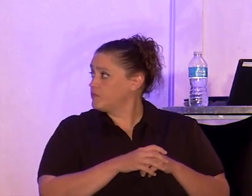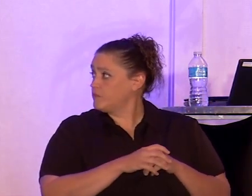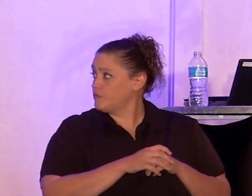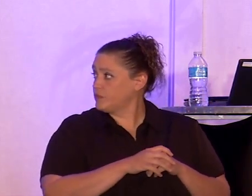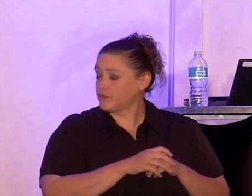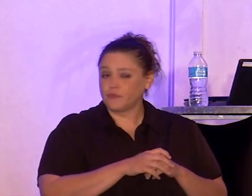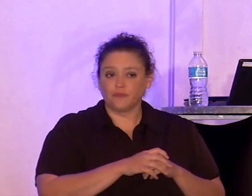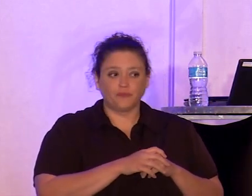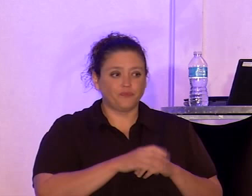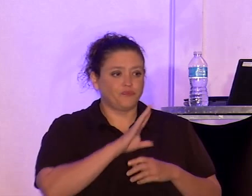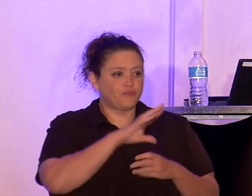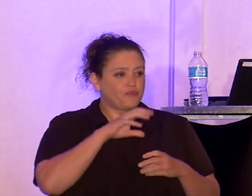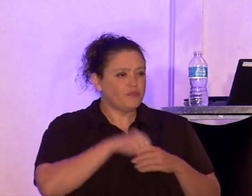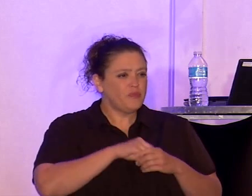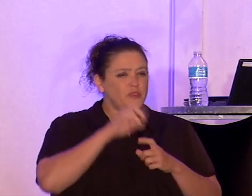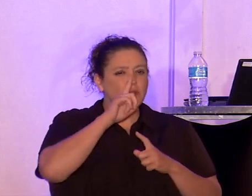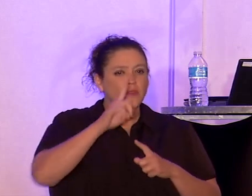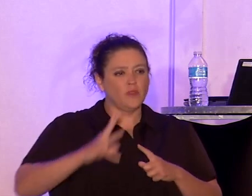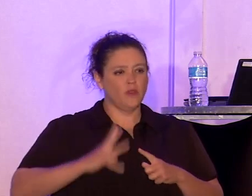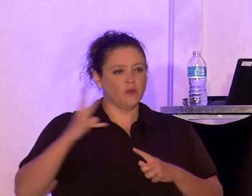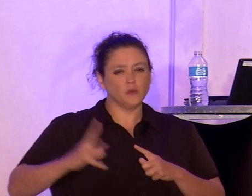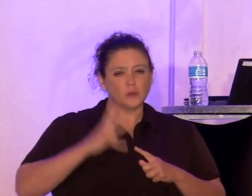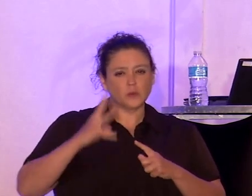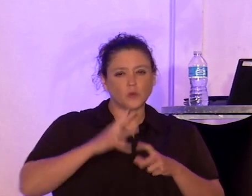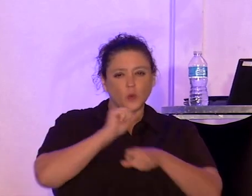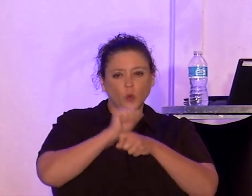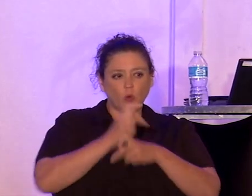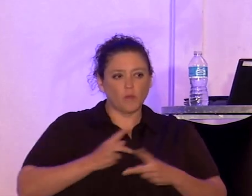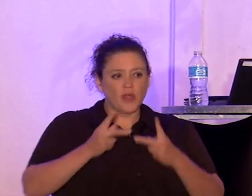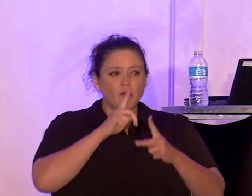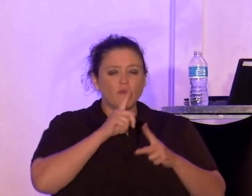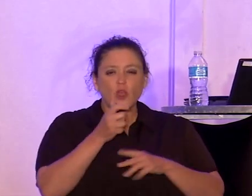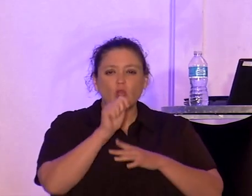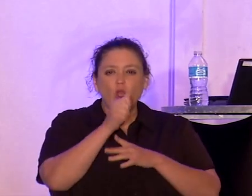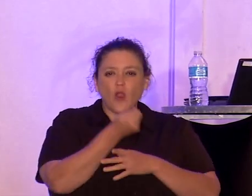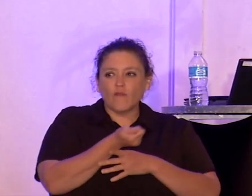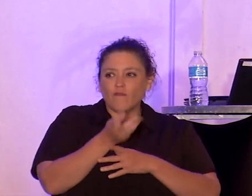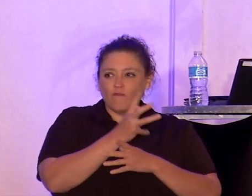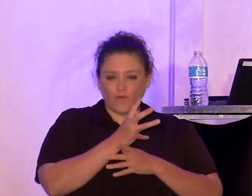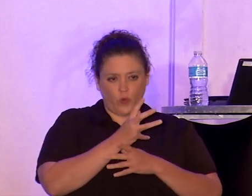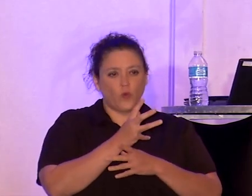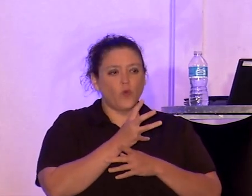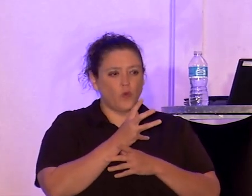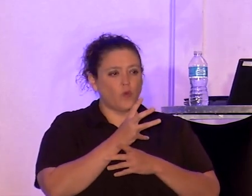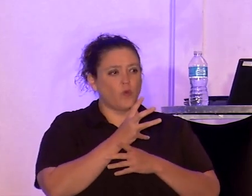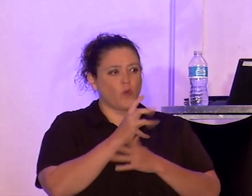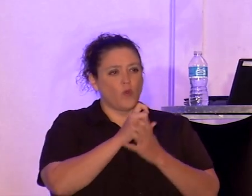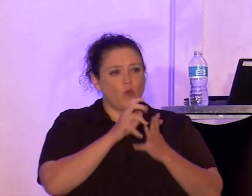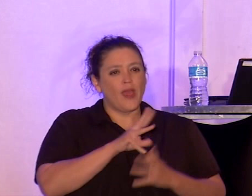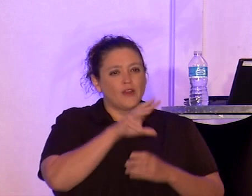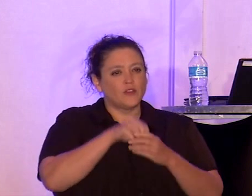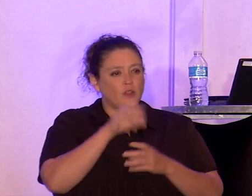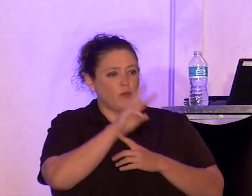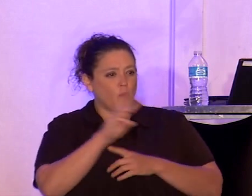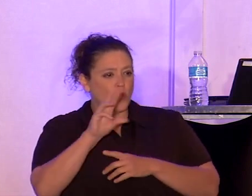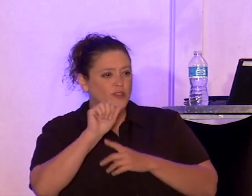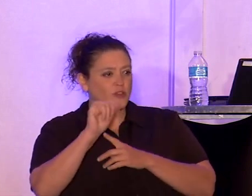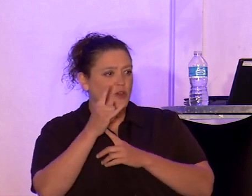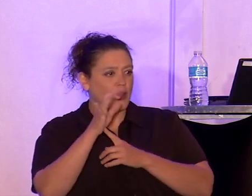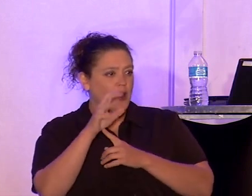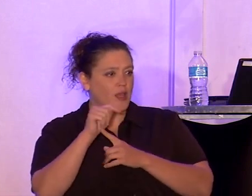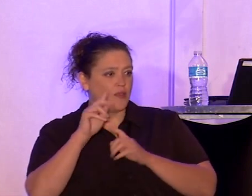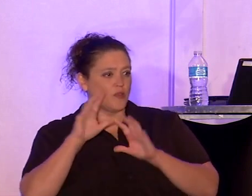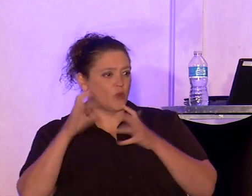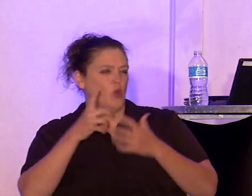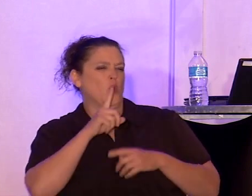towers, and gentrified redoubts, there are a few writers in the Western atheist canon who